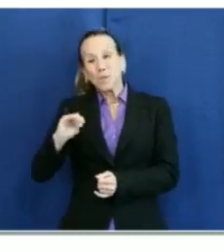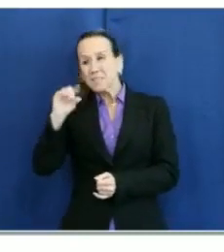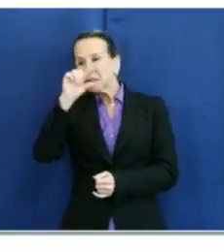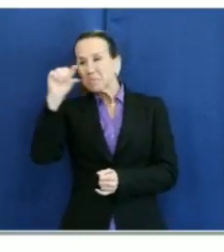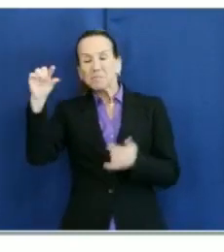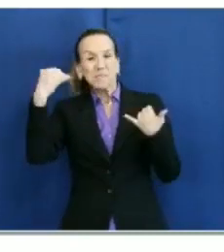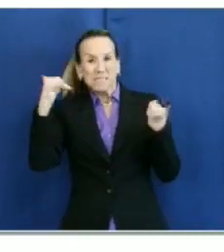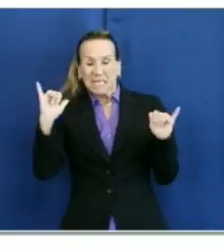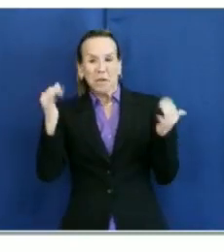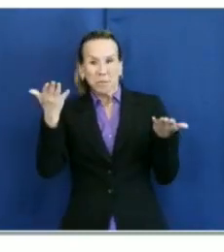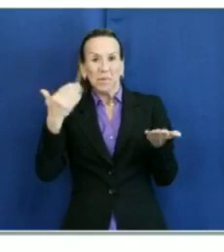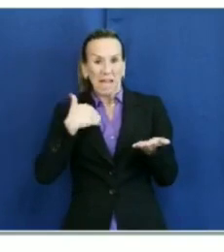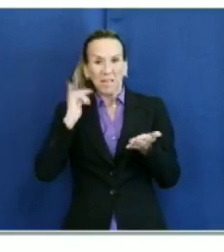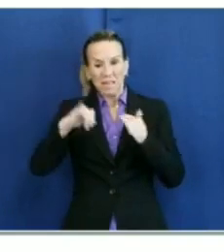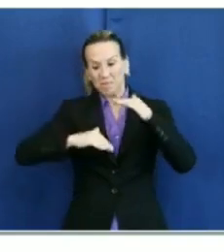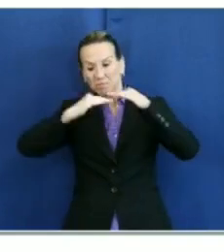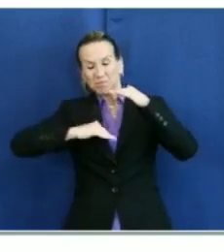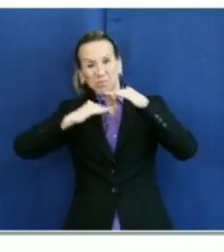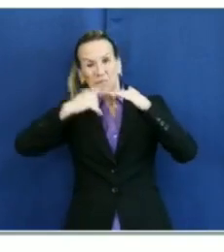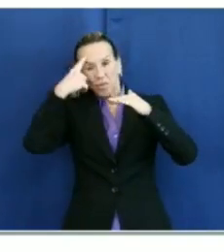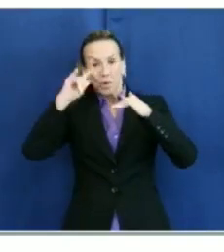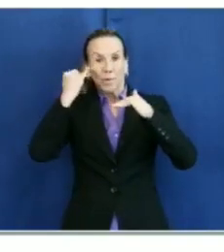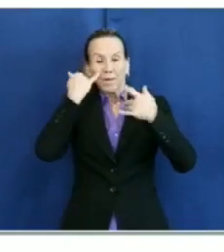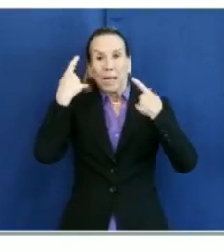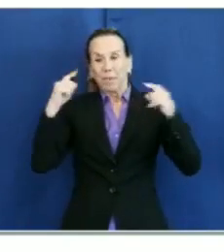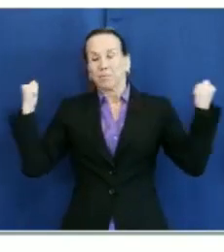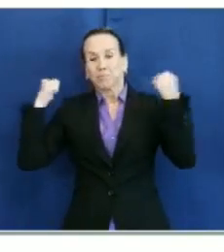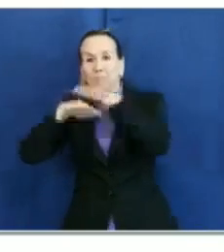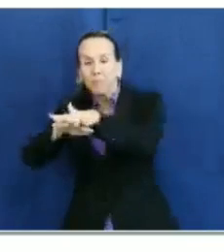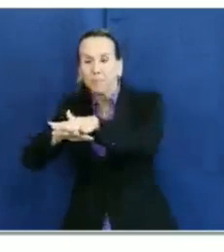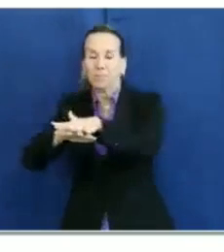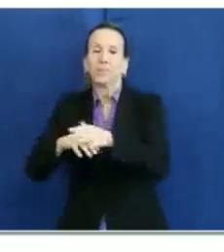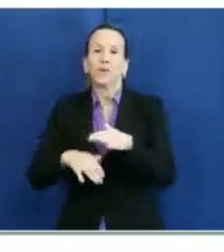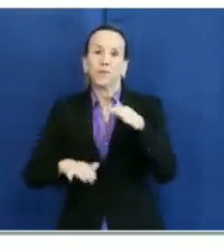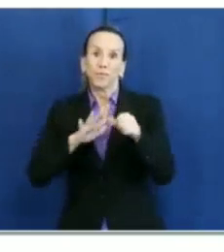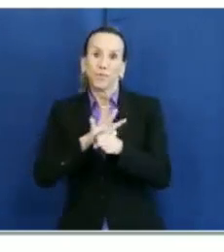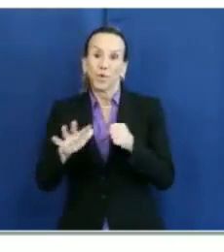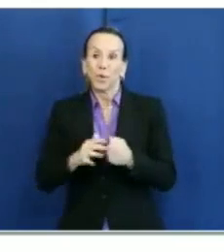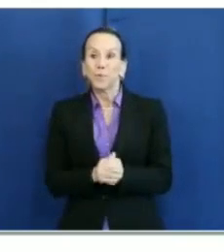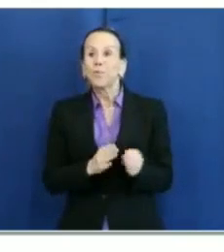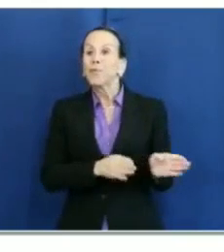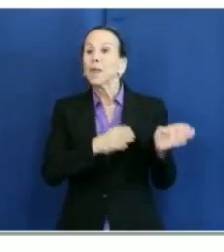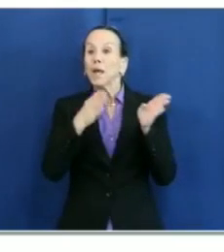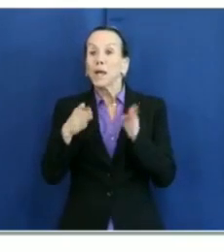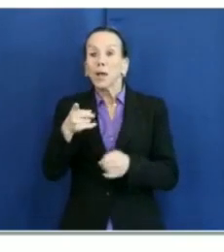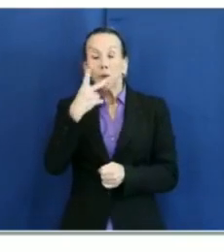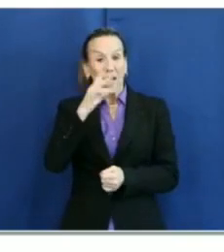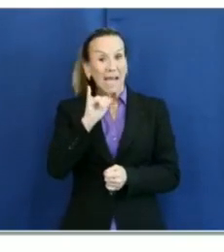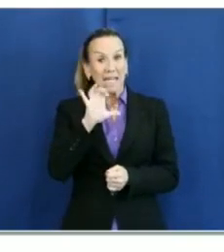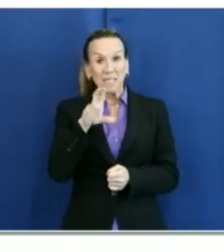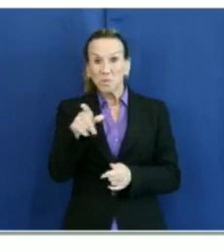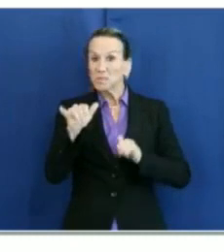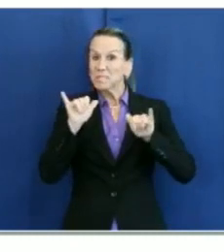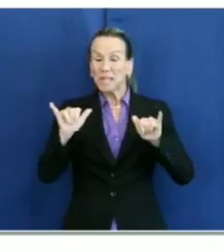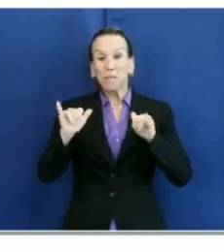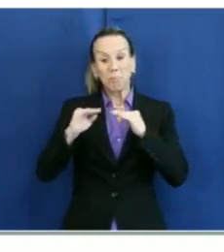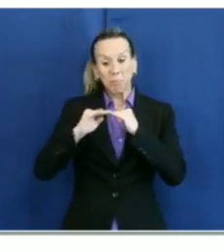which we use as one of our metrics and triggers. And then the final chart here is our ICU numbers, again, holding very stable.